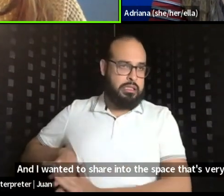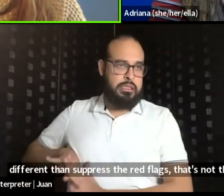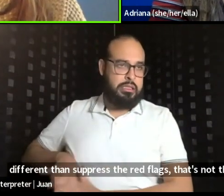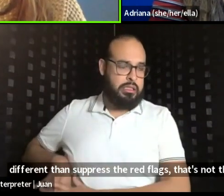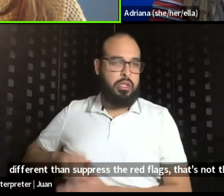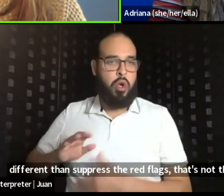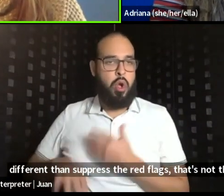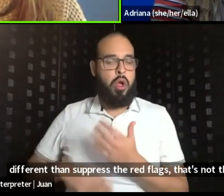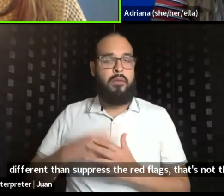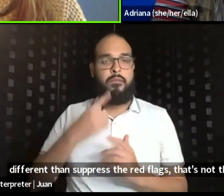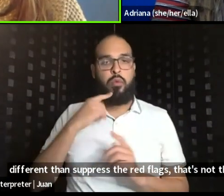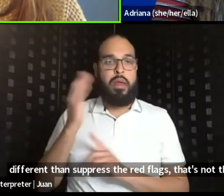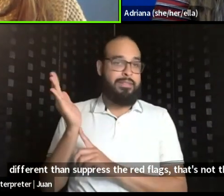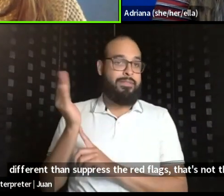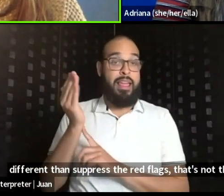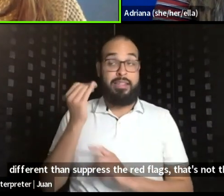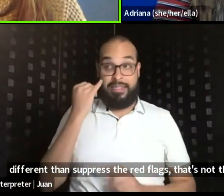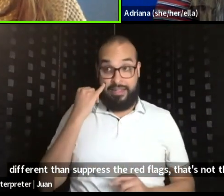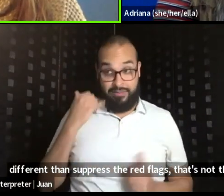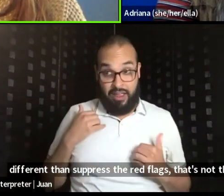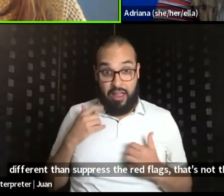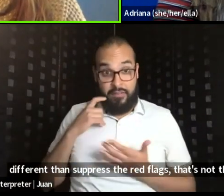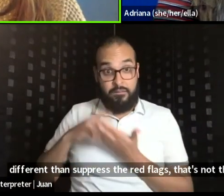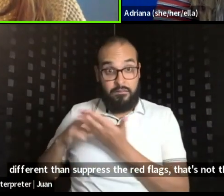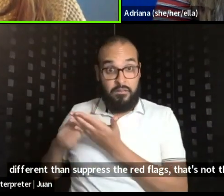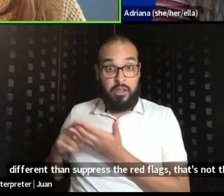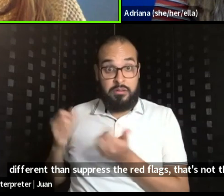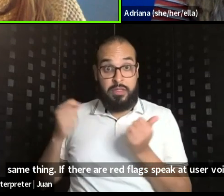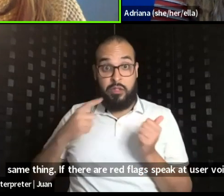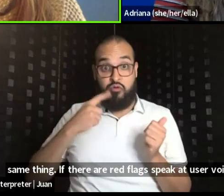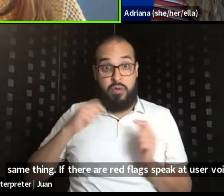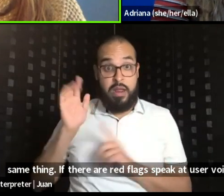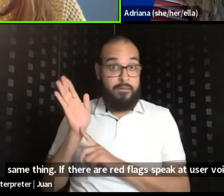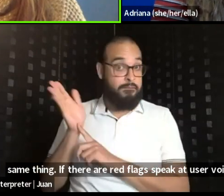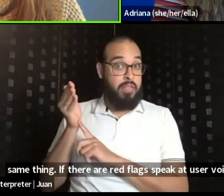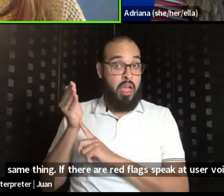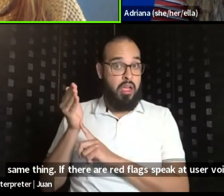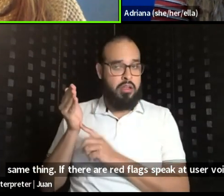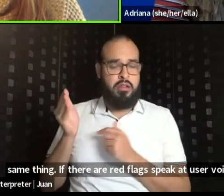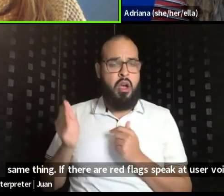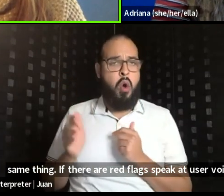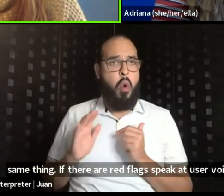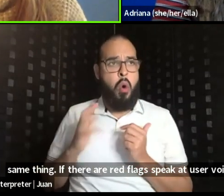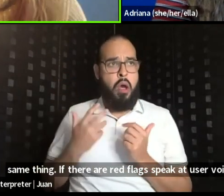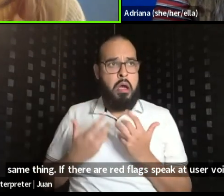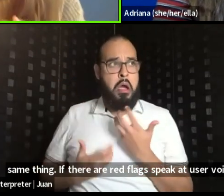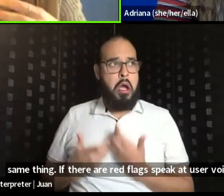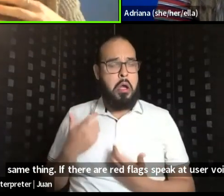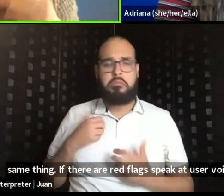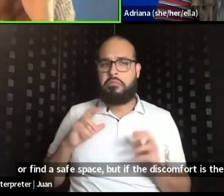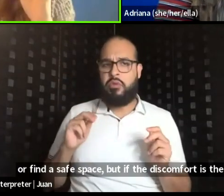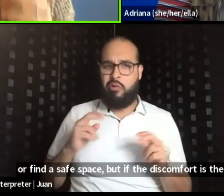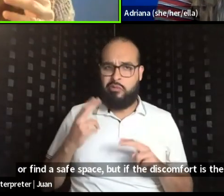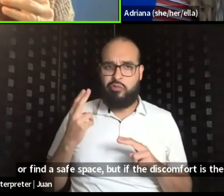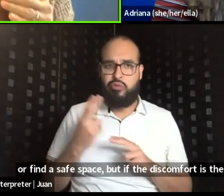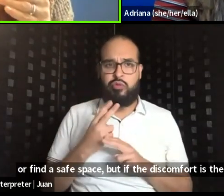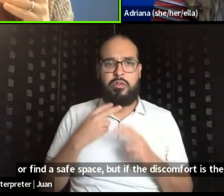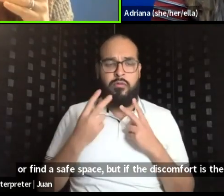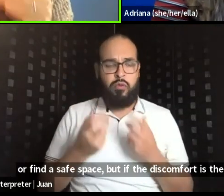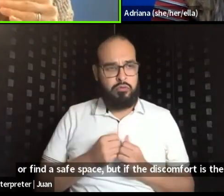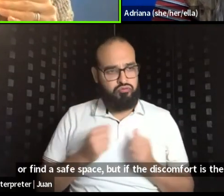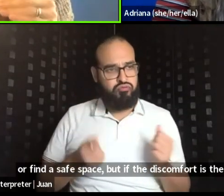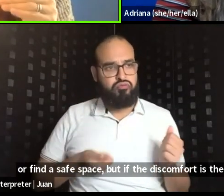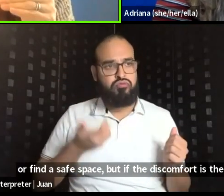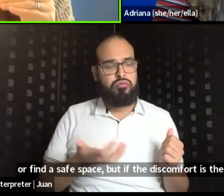If there are red flags, speak up, use your voice or find a safe space. But if the discomfort is the anxiety of not